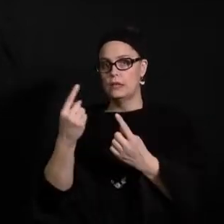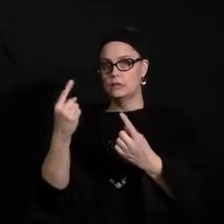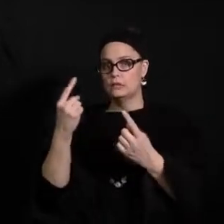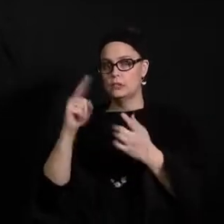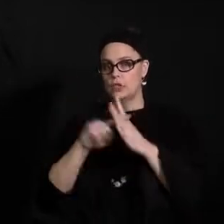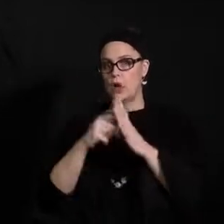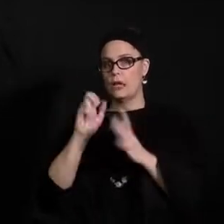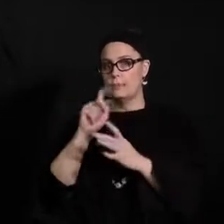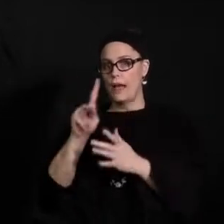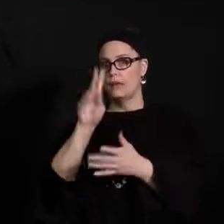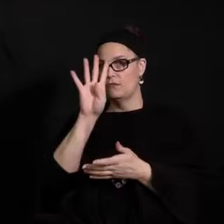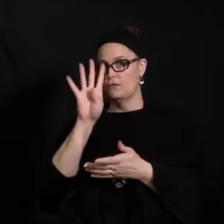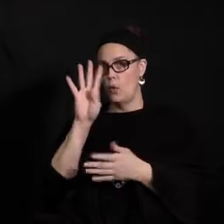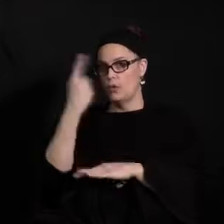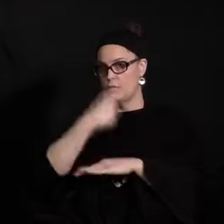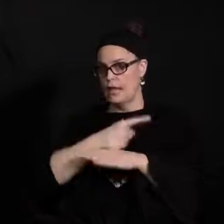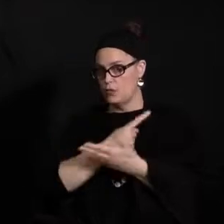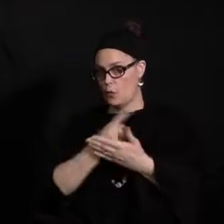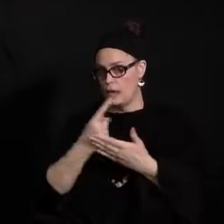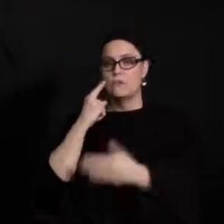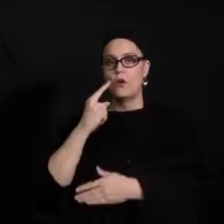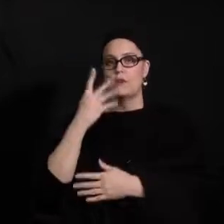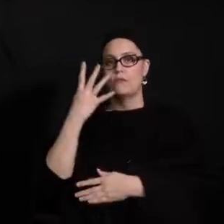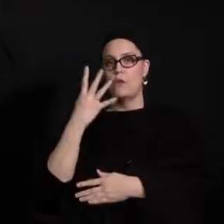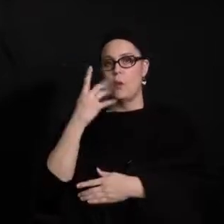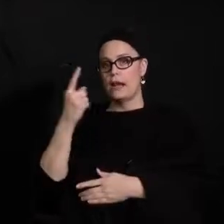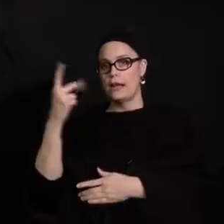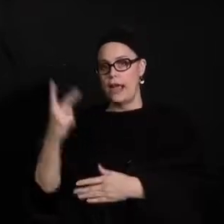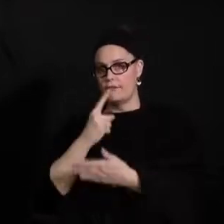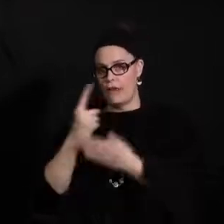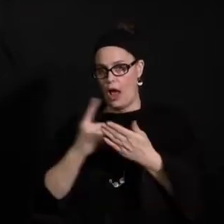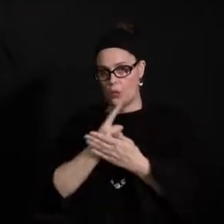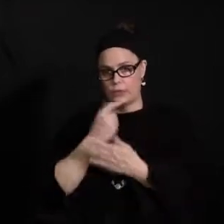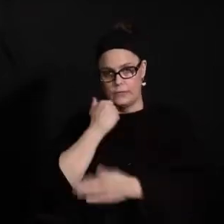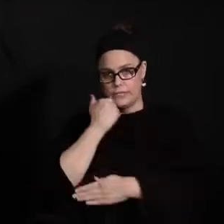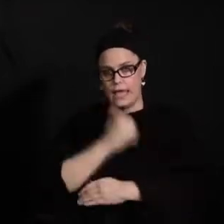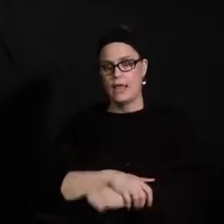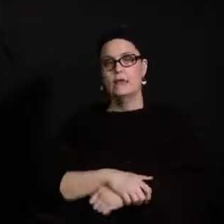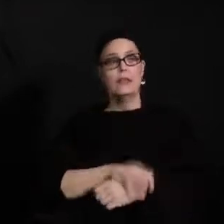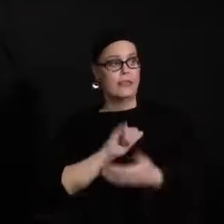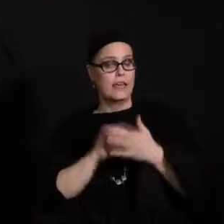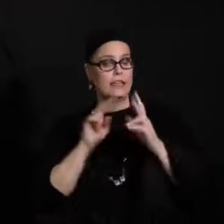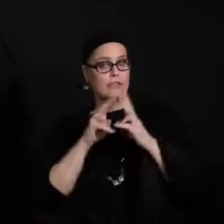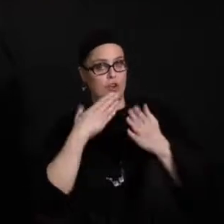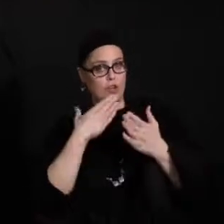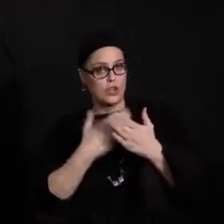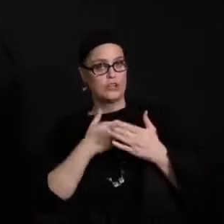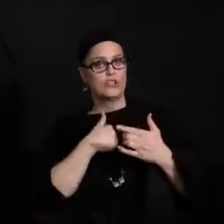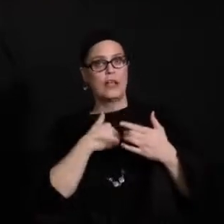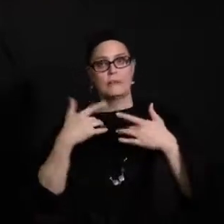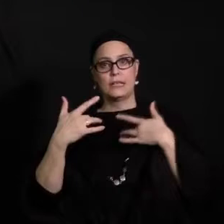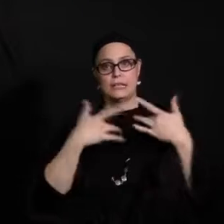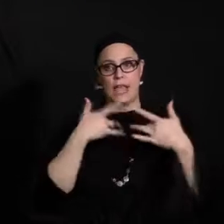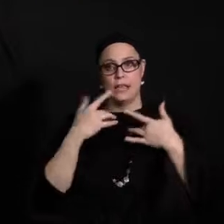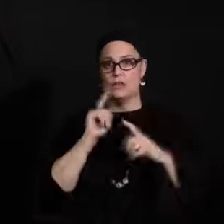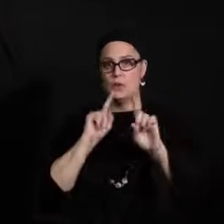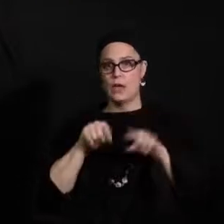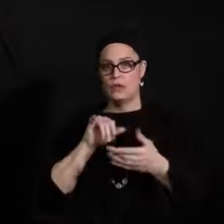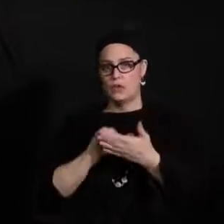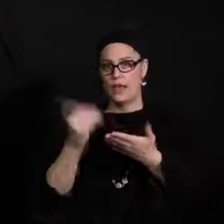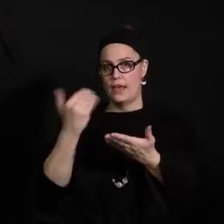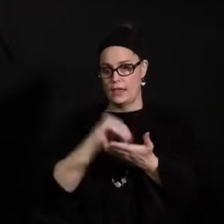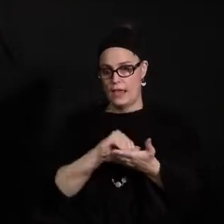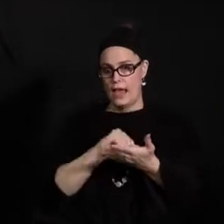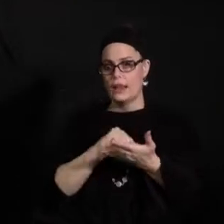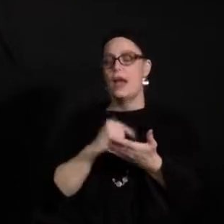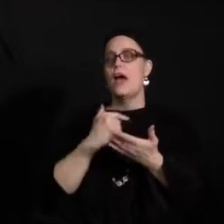day, four days a week? That is a very good question. And I look very excited to answer this question again, Josh Delich,